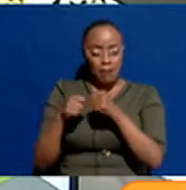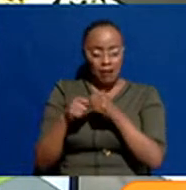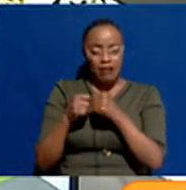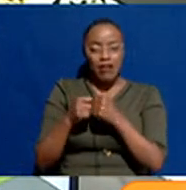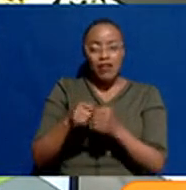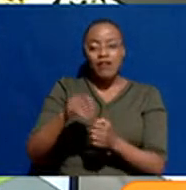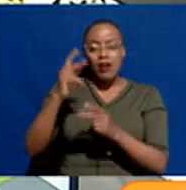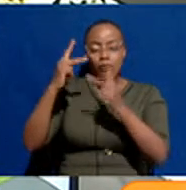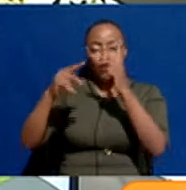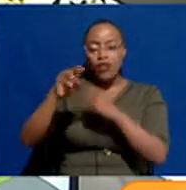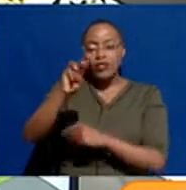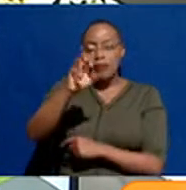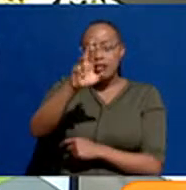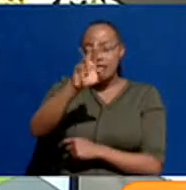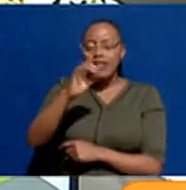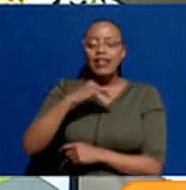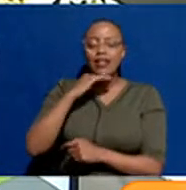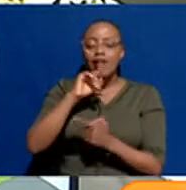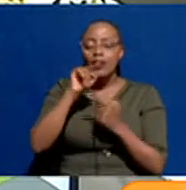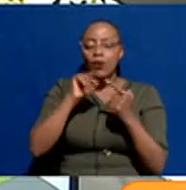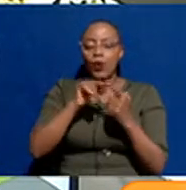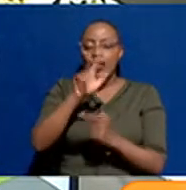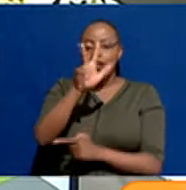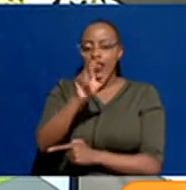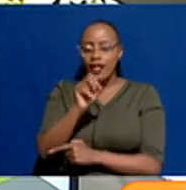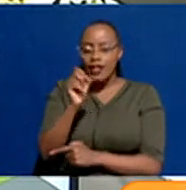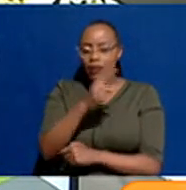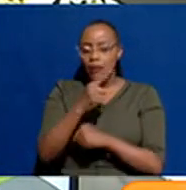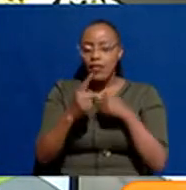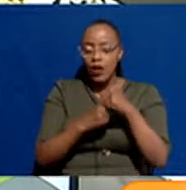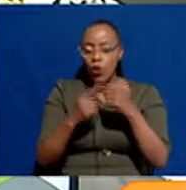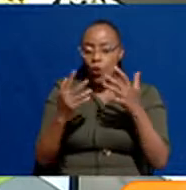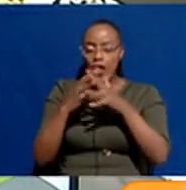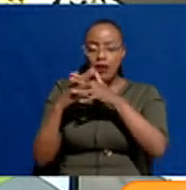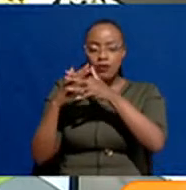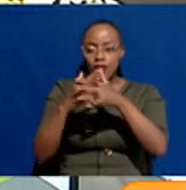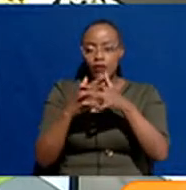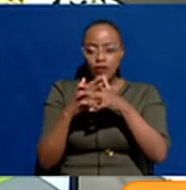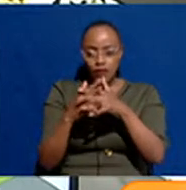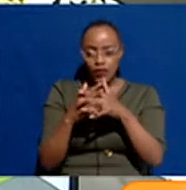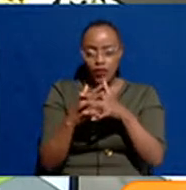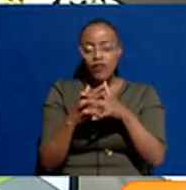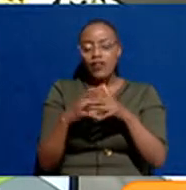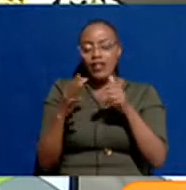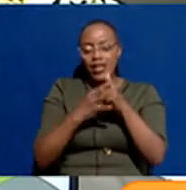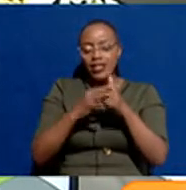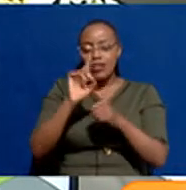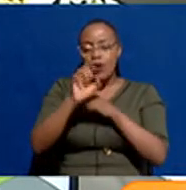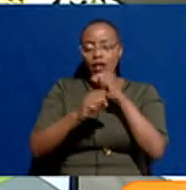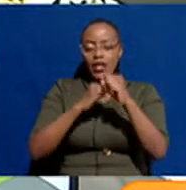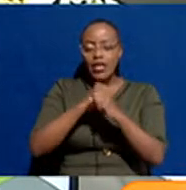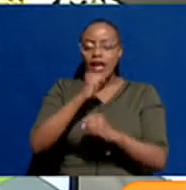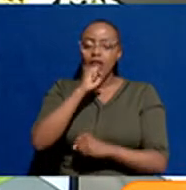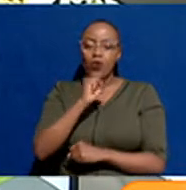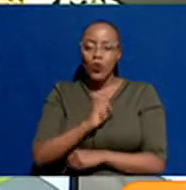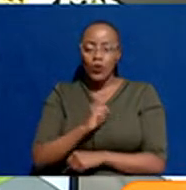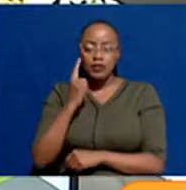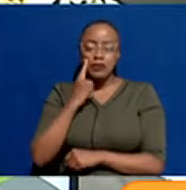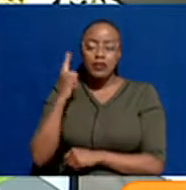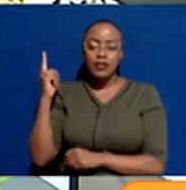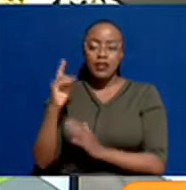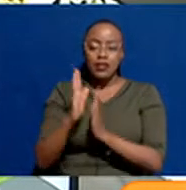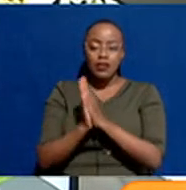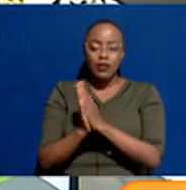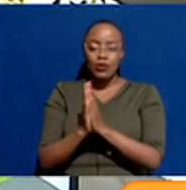Gidai Amugo died on the 30th of June in the United States at the ripe age of 81. Mary Morkie with the details.